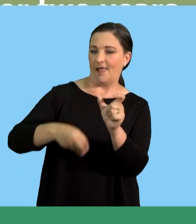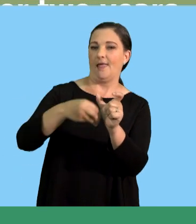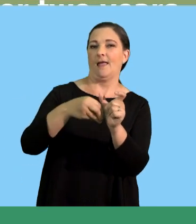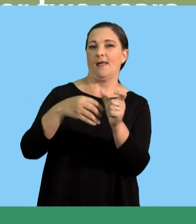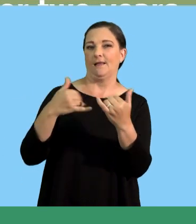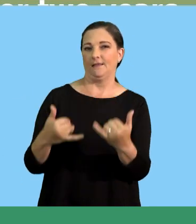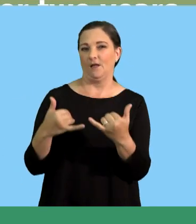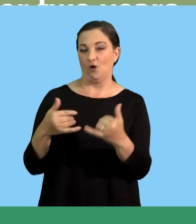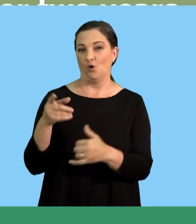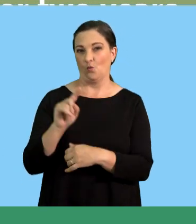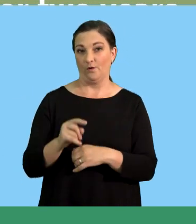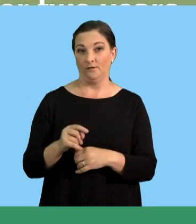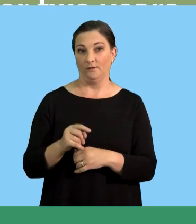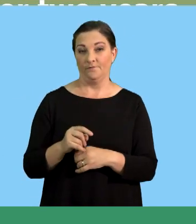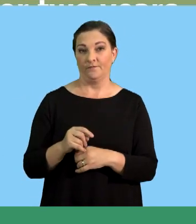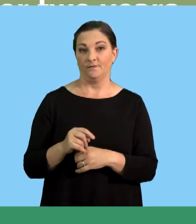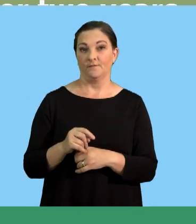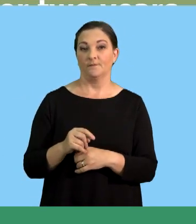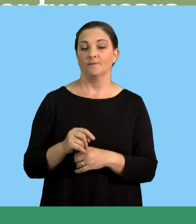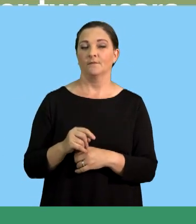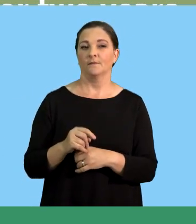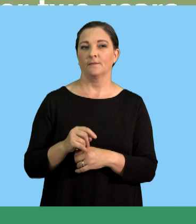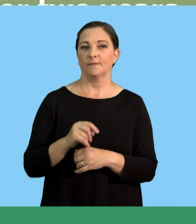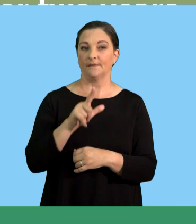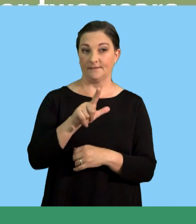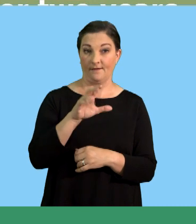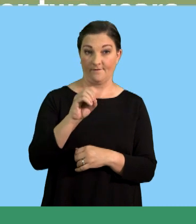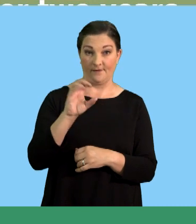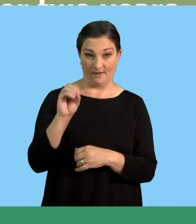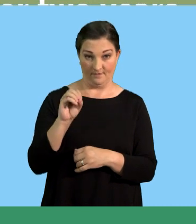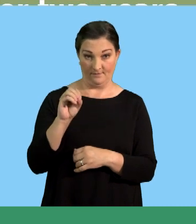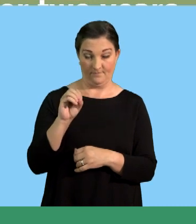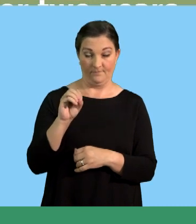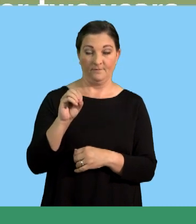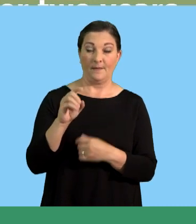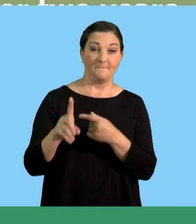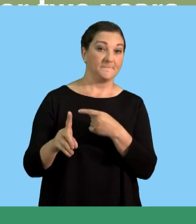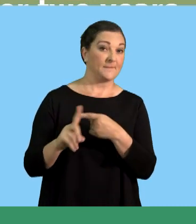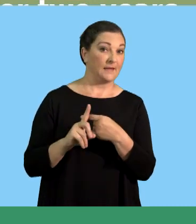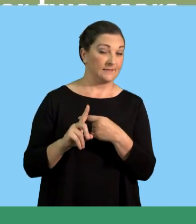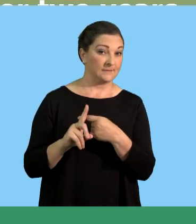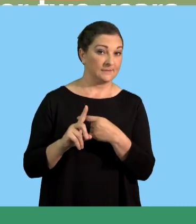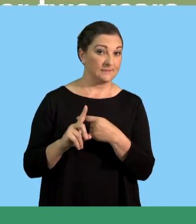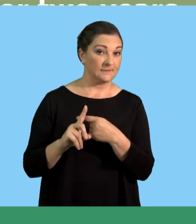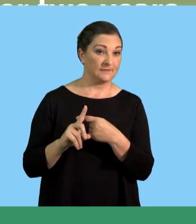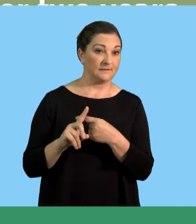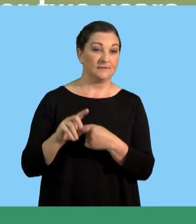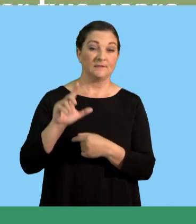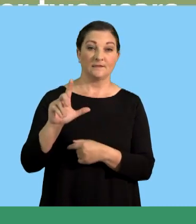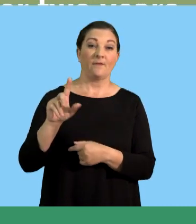into the principal amount. So, before we start calculating year two, you have to say now, 700